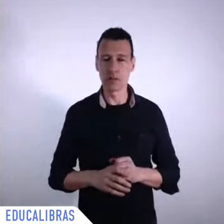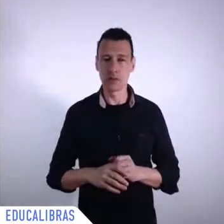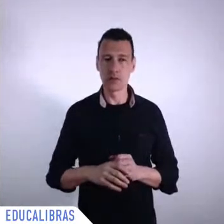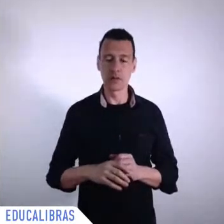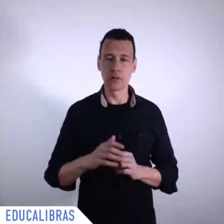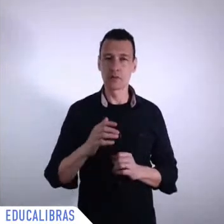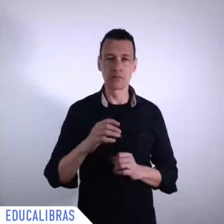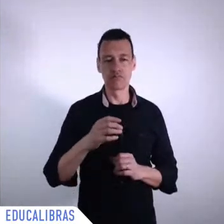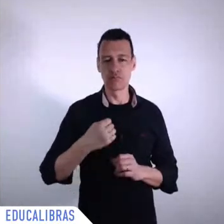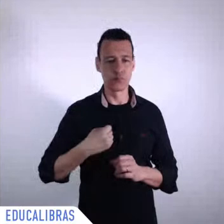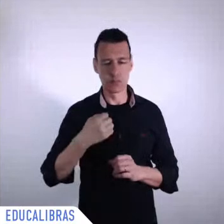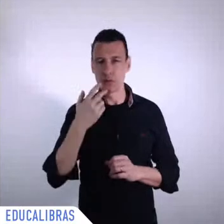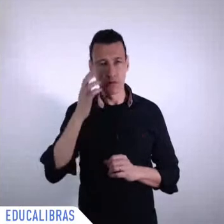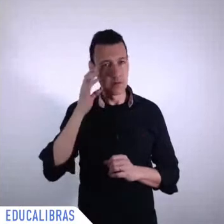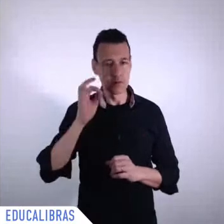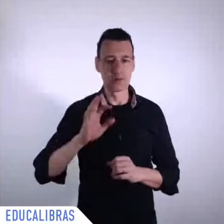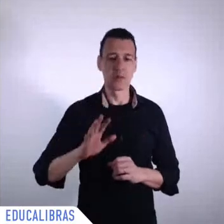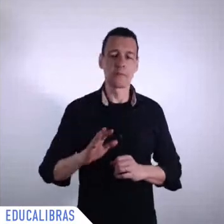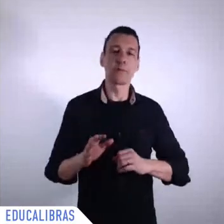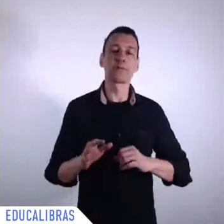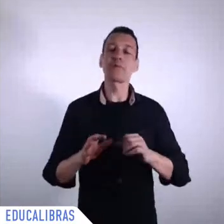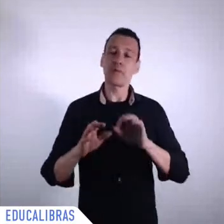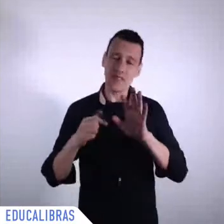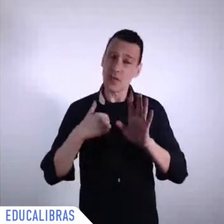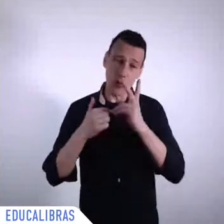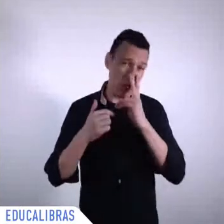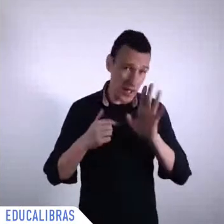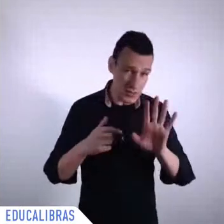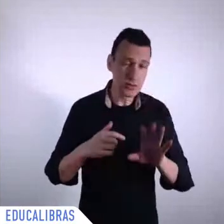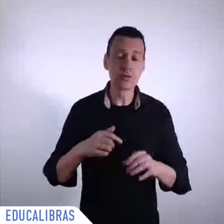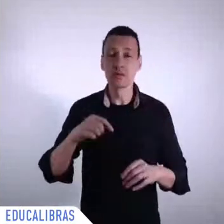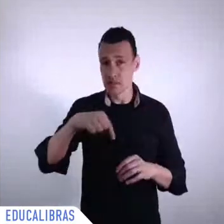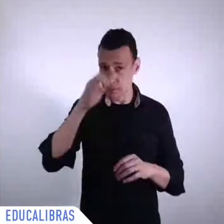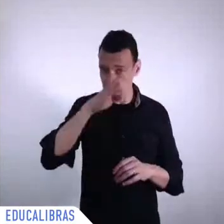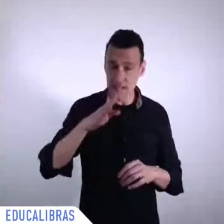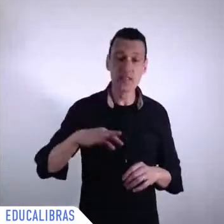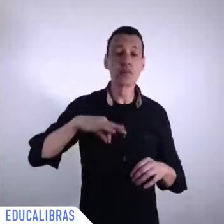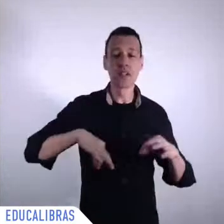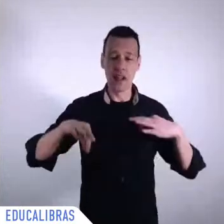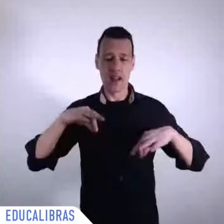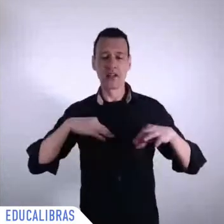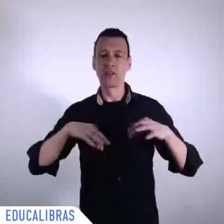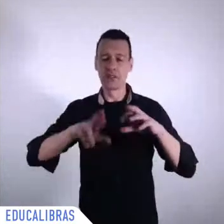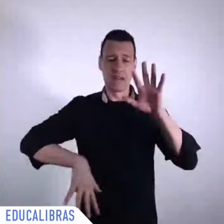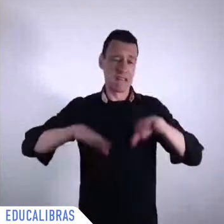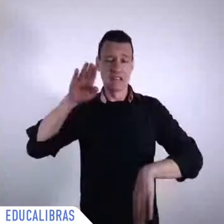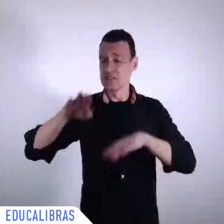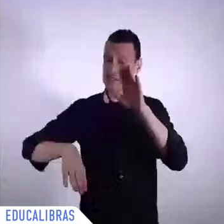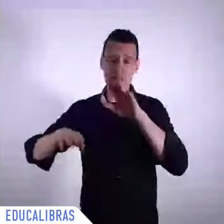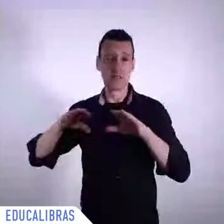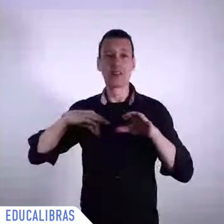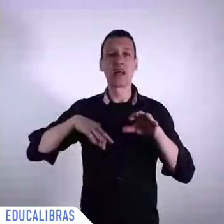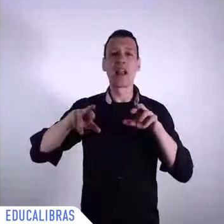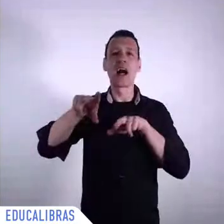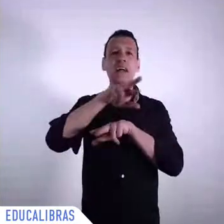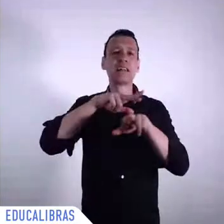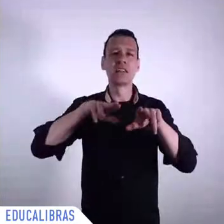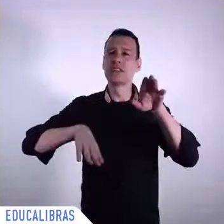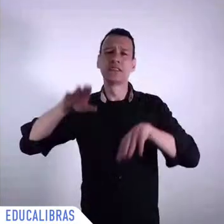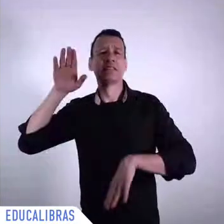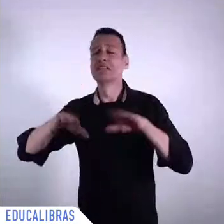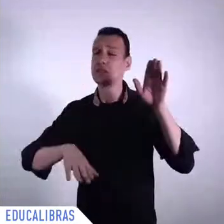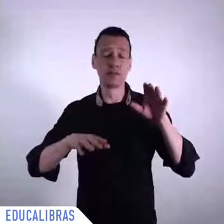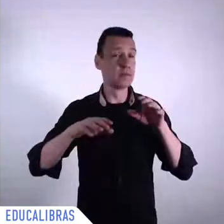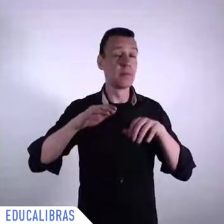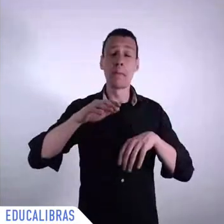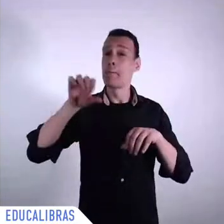5-6% obviously there are not only in Latin America and Brazil income inequalities we